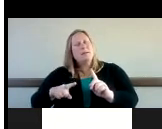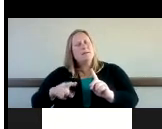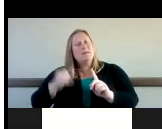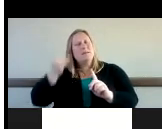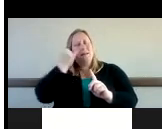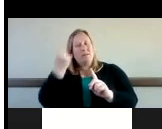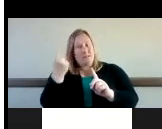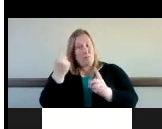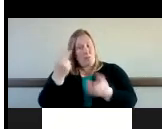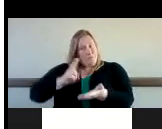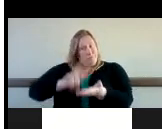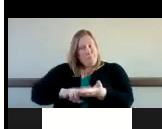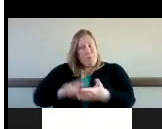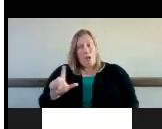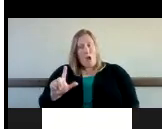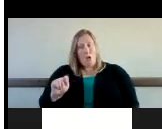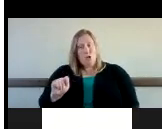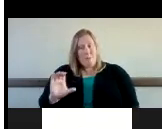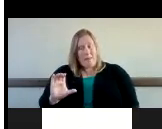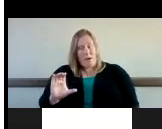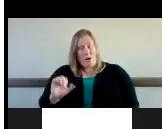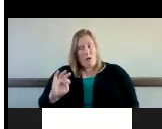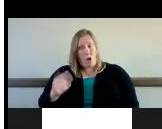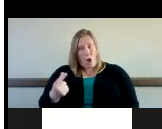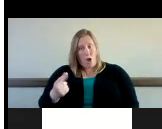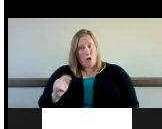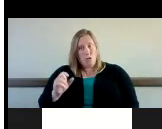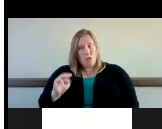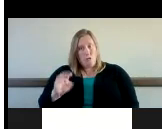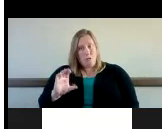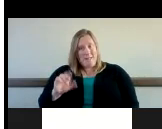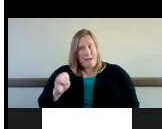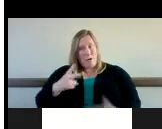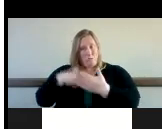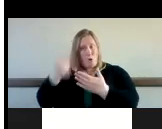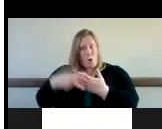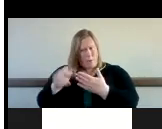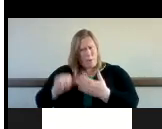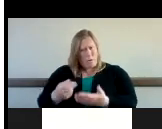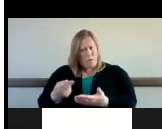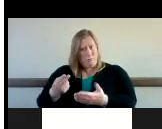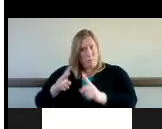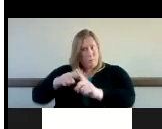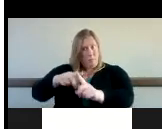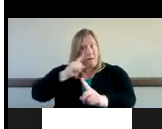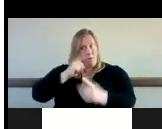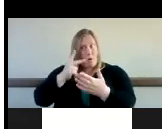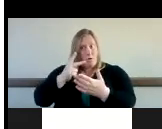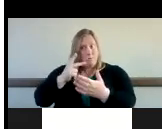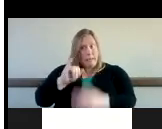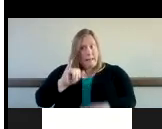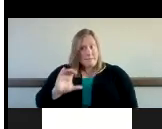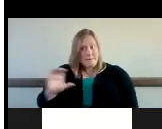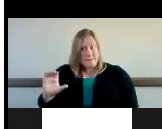-term care program would that impact their ability to apply um i saw that your answer was